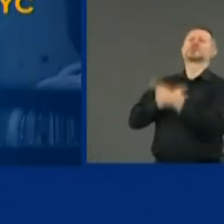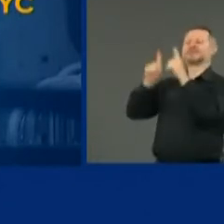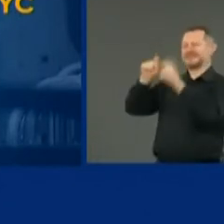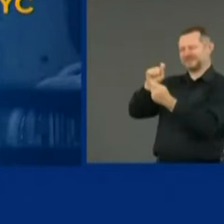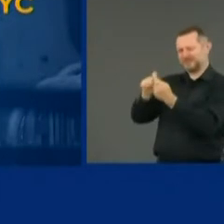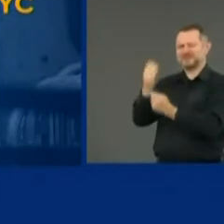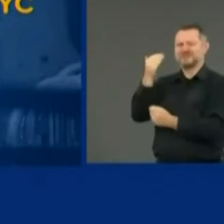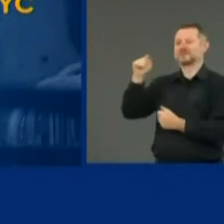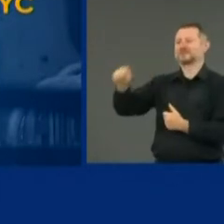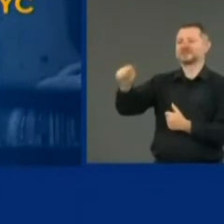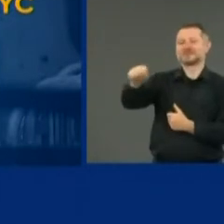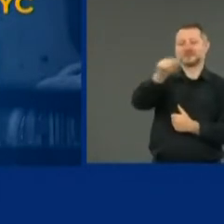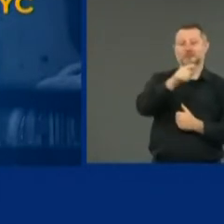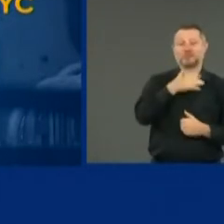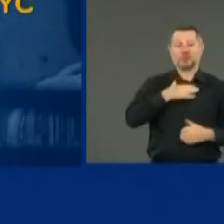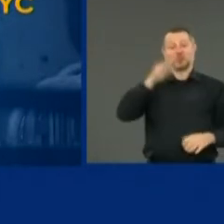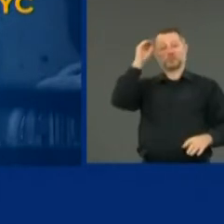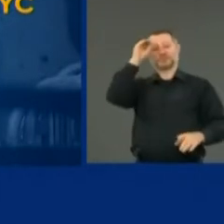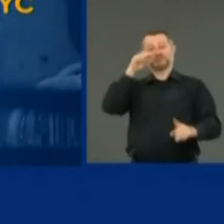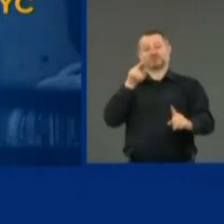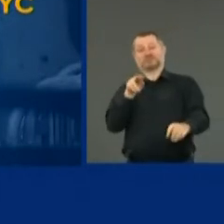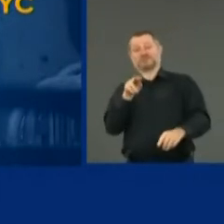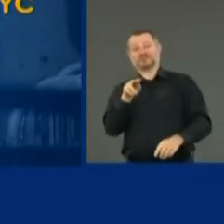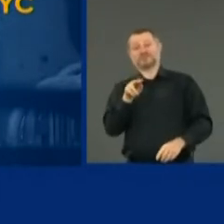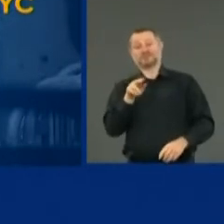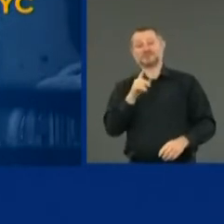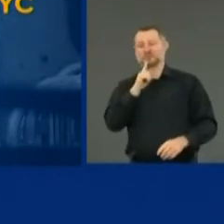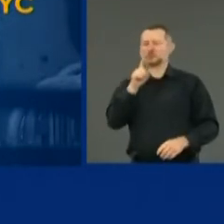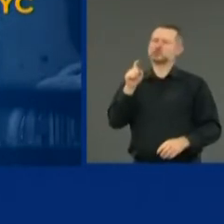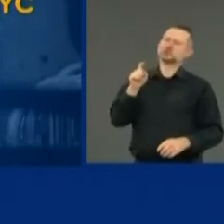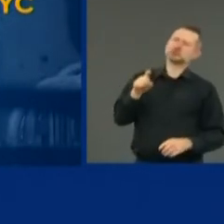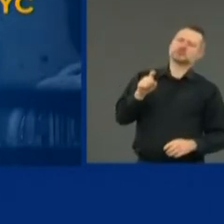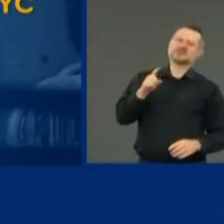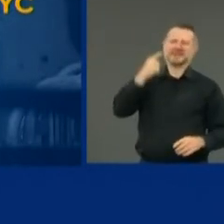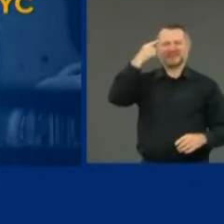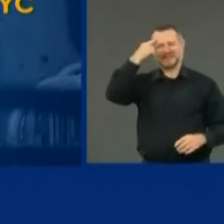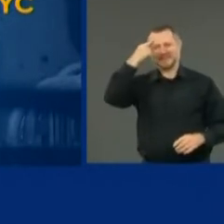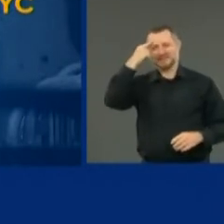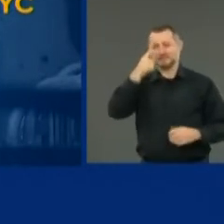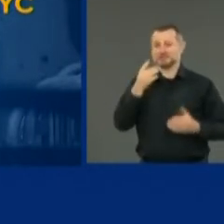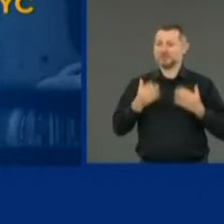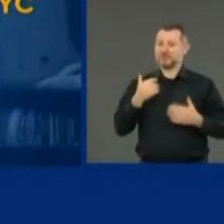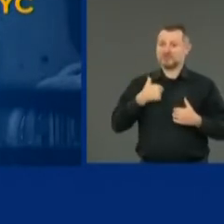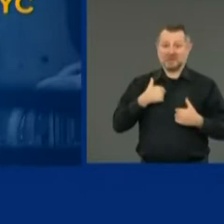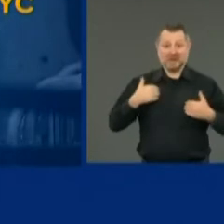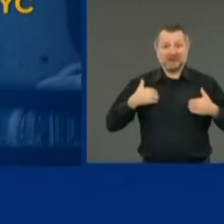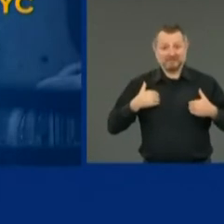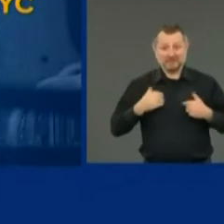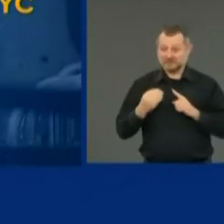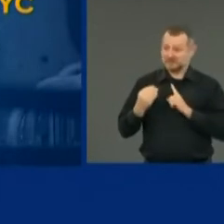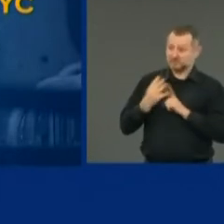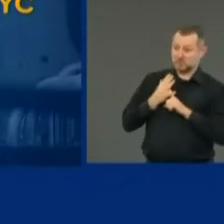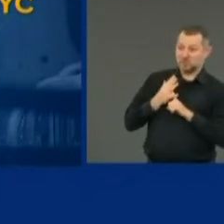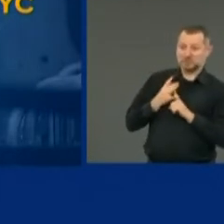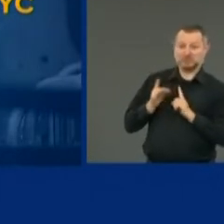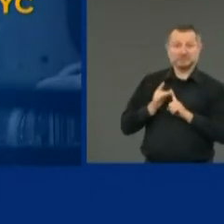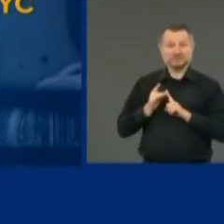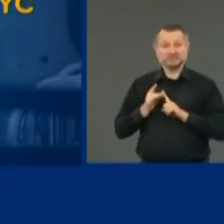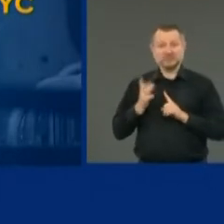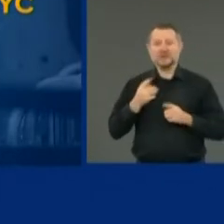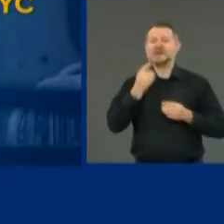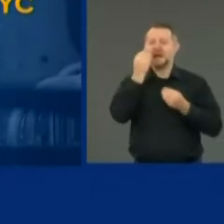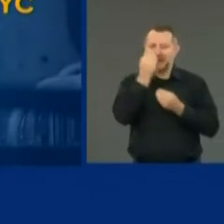And I would tell people who I'm interacting with,